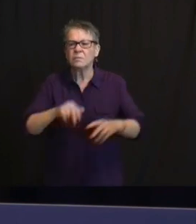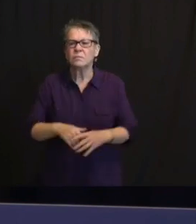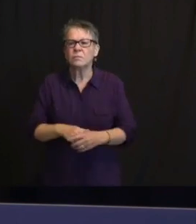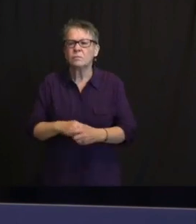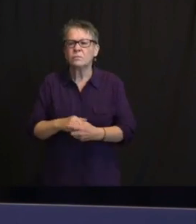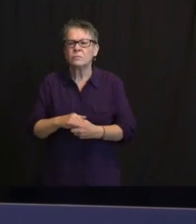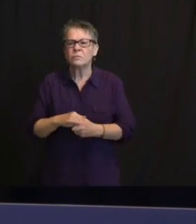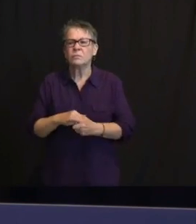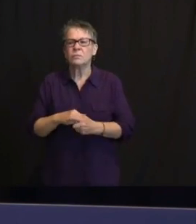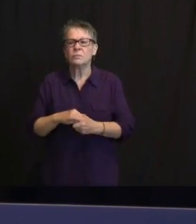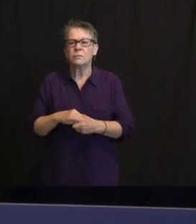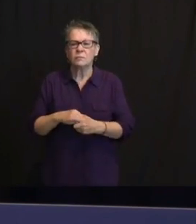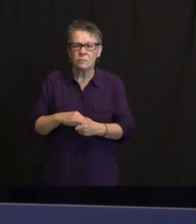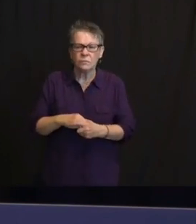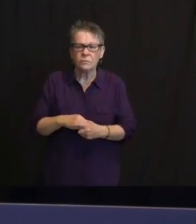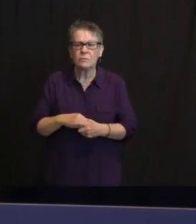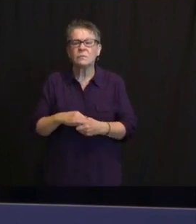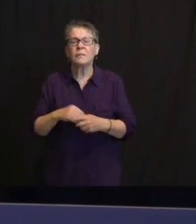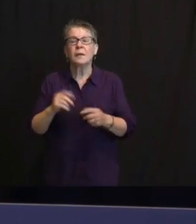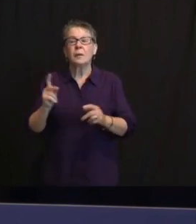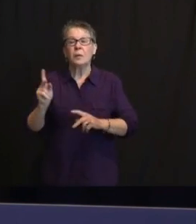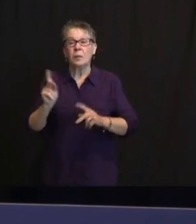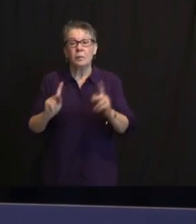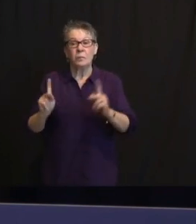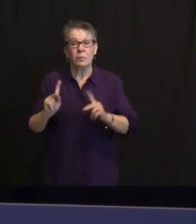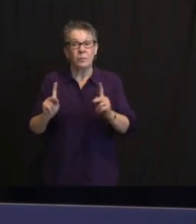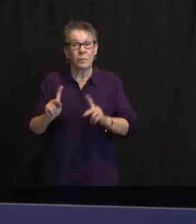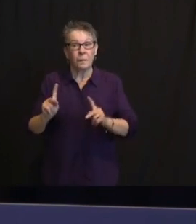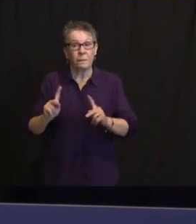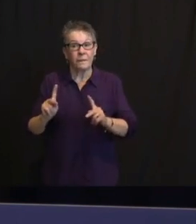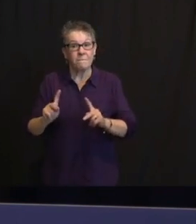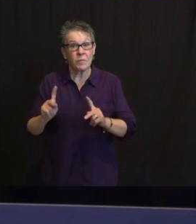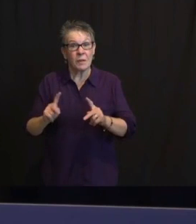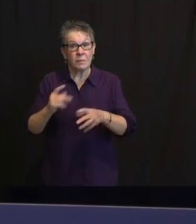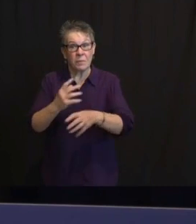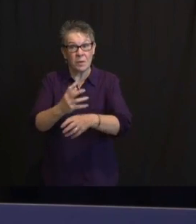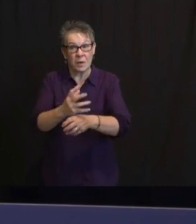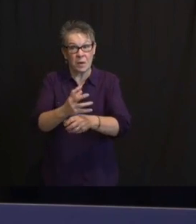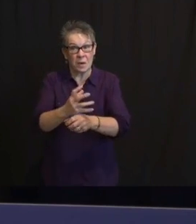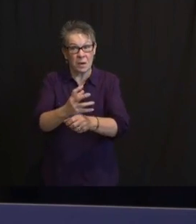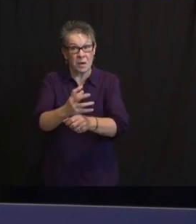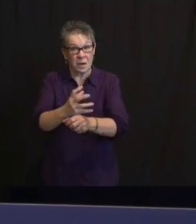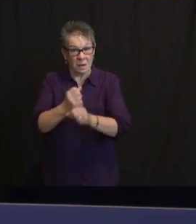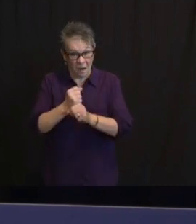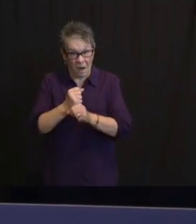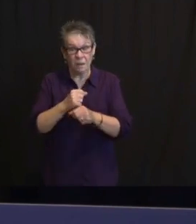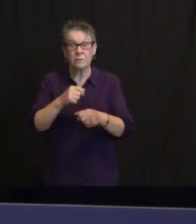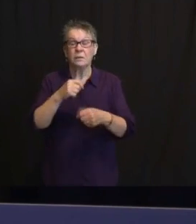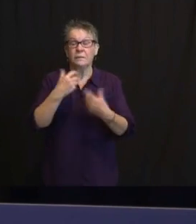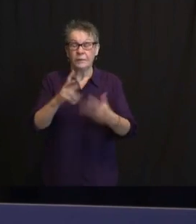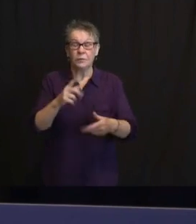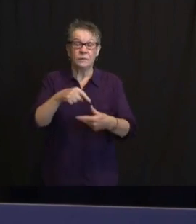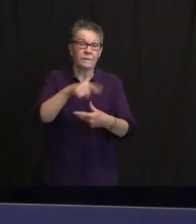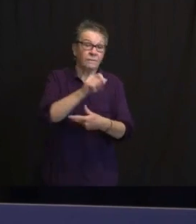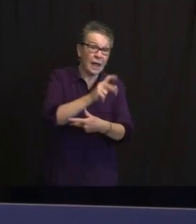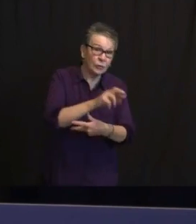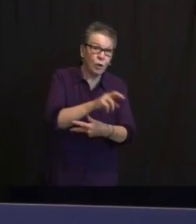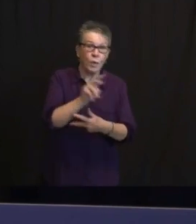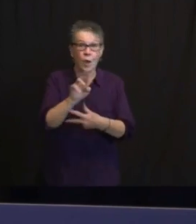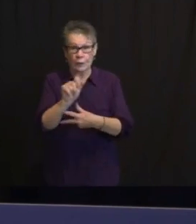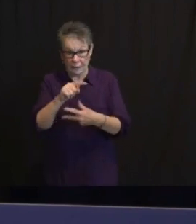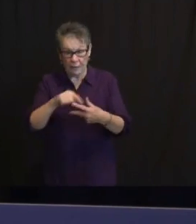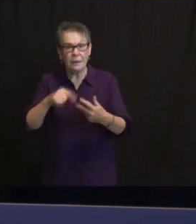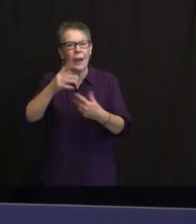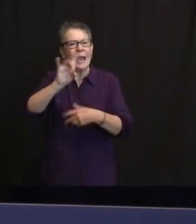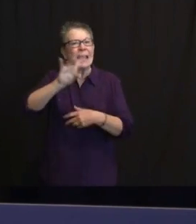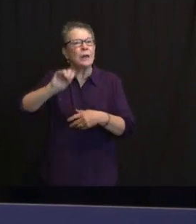88%, SO FAR, 88% HAVE RETURNED FOR THEIR SECOND SHOT TO FINISH THEIR DOSING REGIMEN. WE WANT